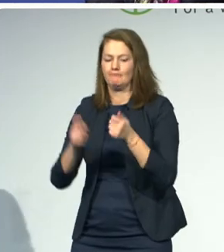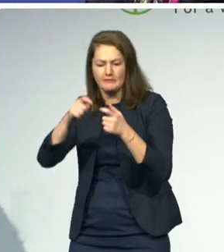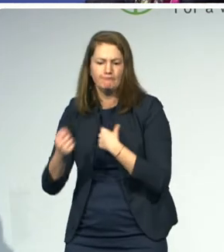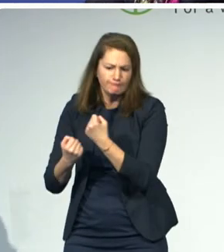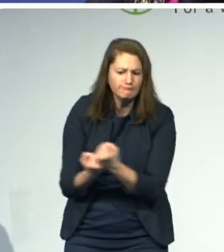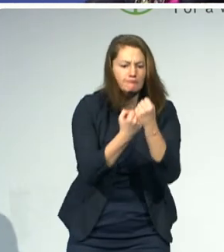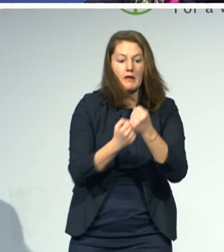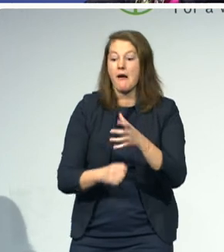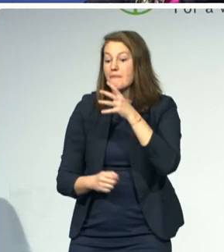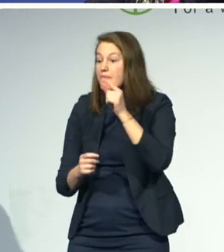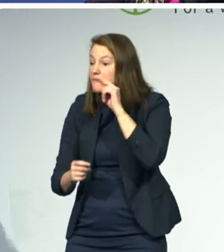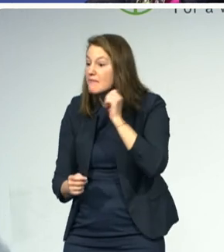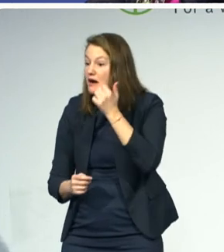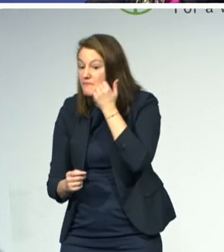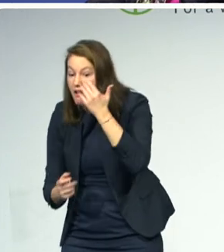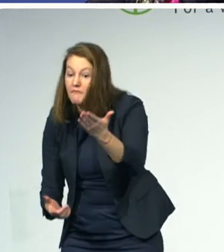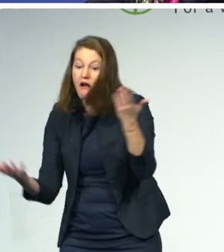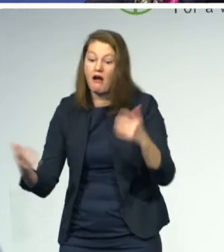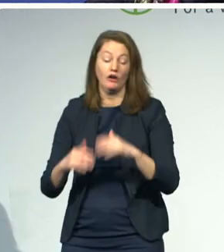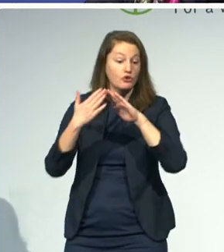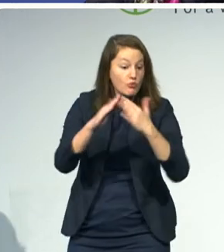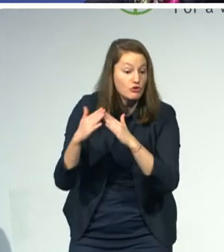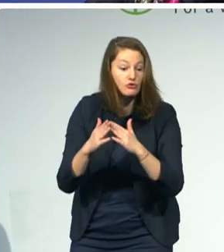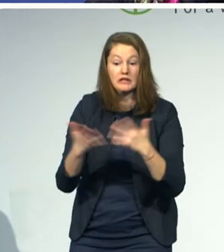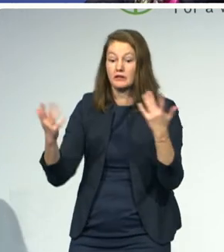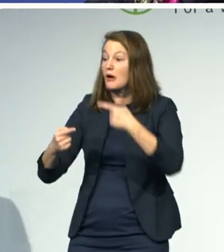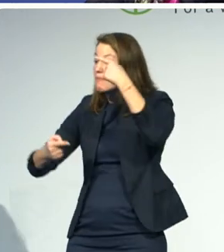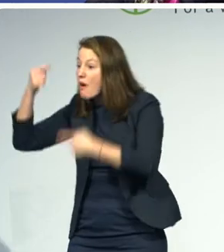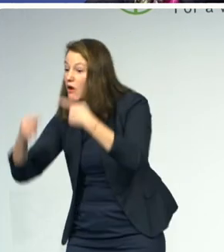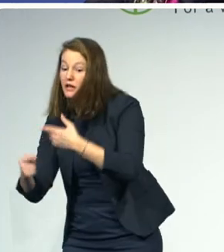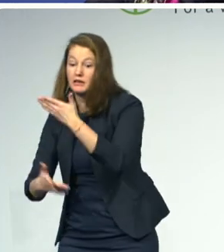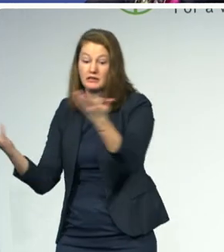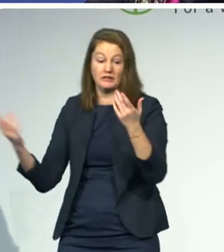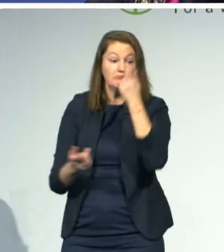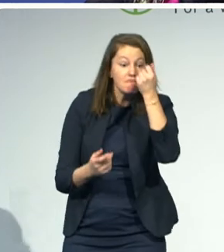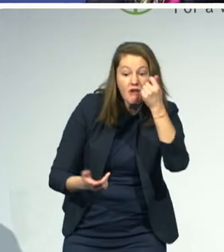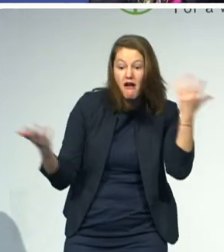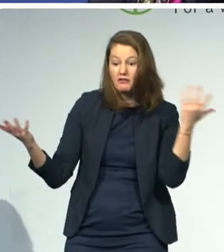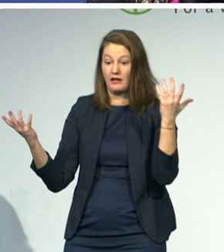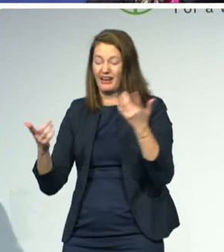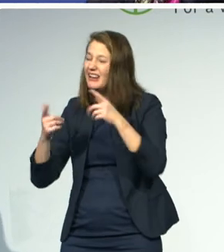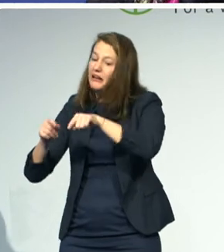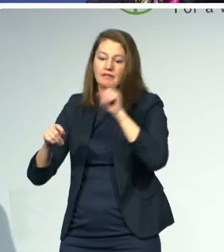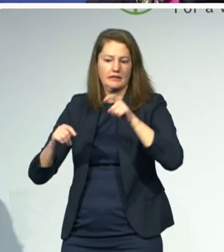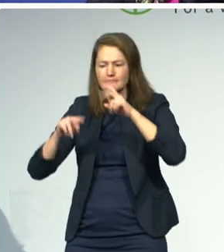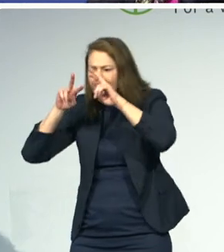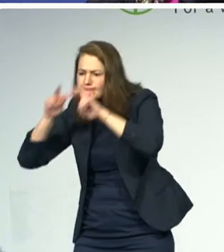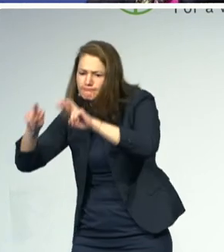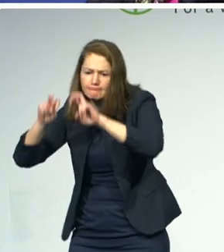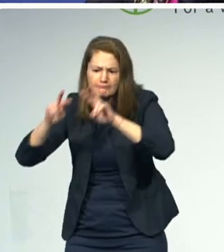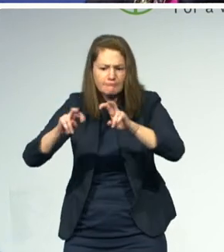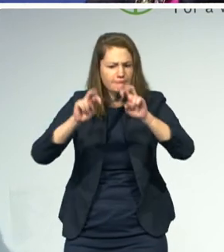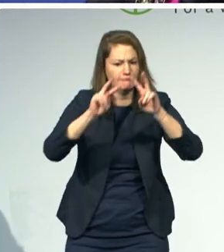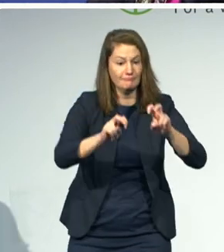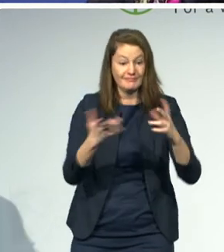it takes policy makers, it takes researchers, it takes scholars, it takes persons with disabilities, it takes foundations,